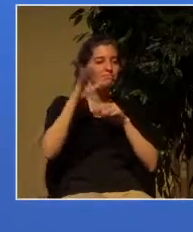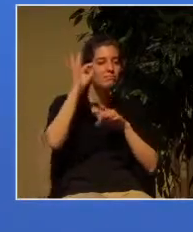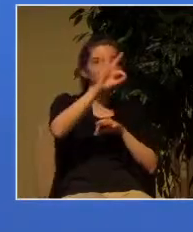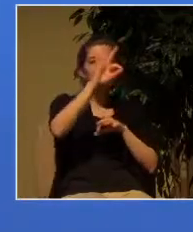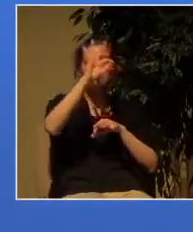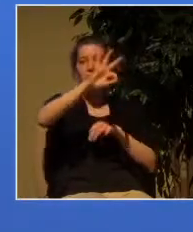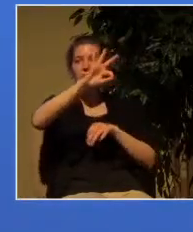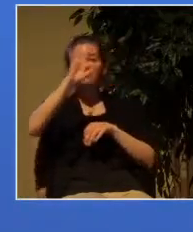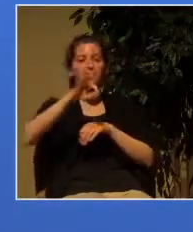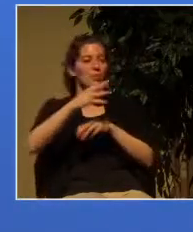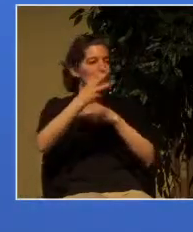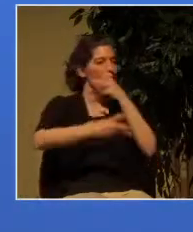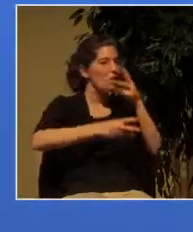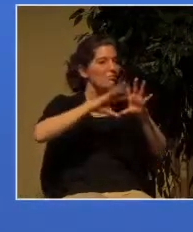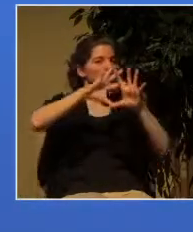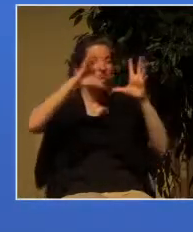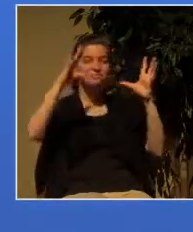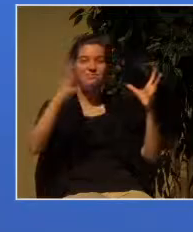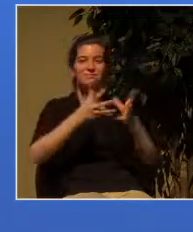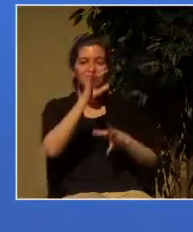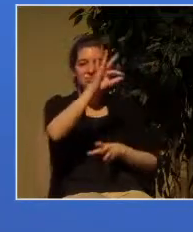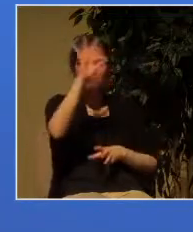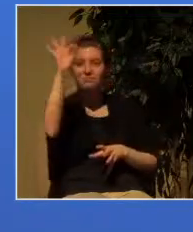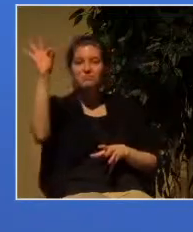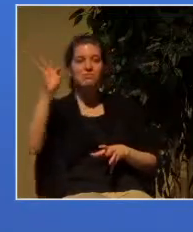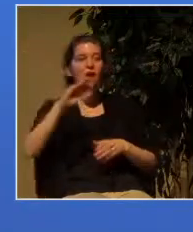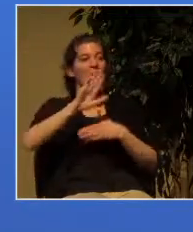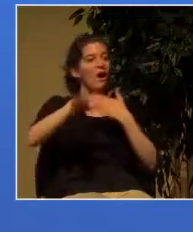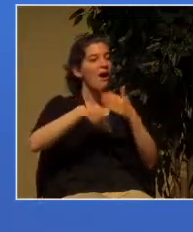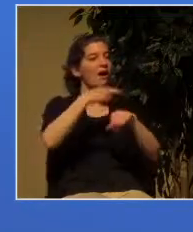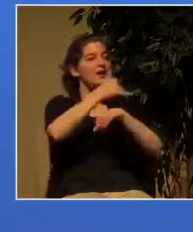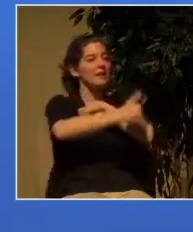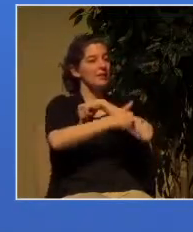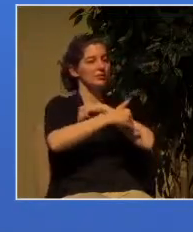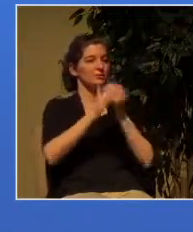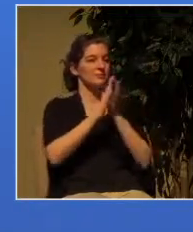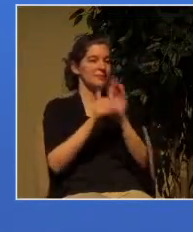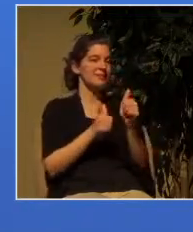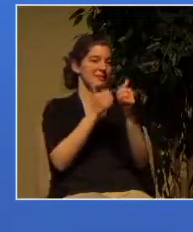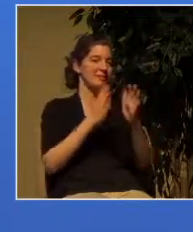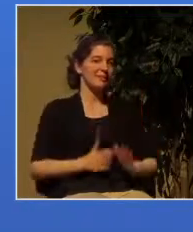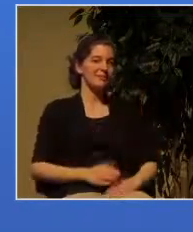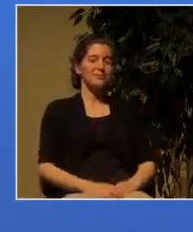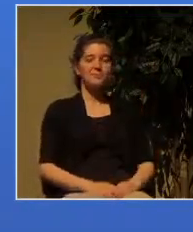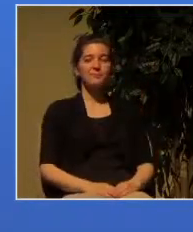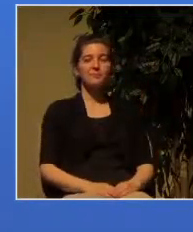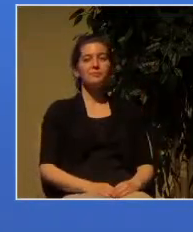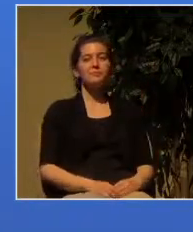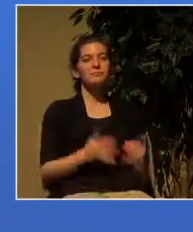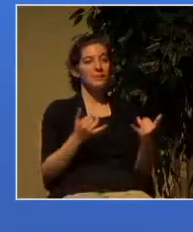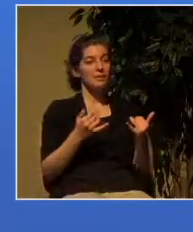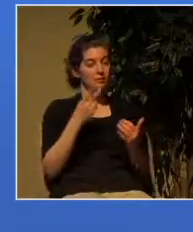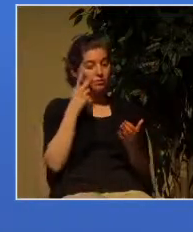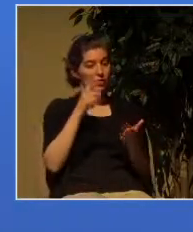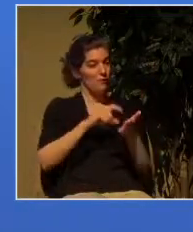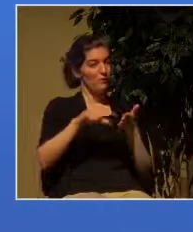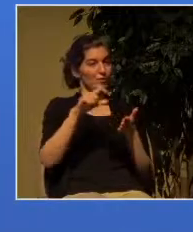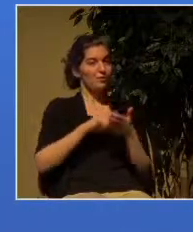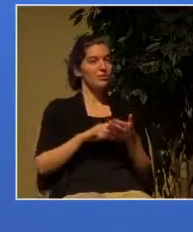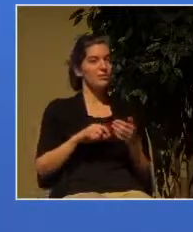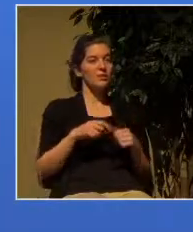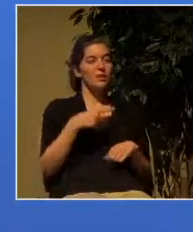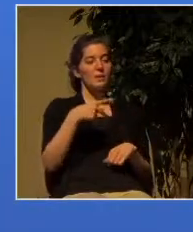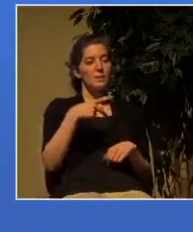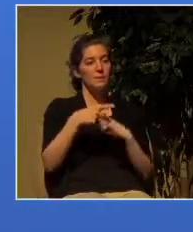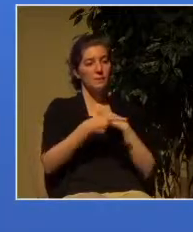here in Acts chapter 14 as they wind up their missionary journey they're not just interested in